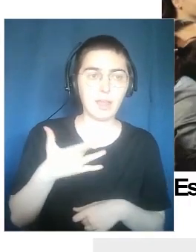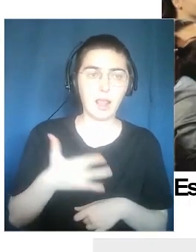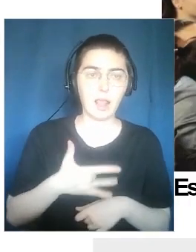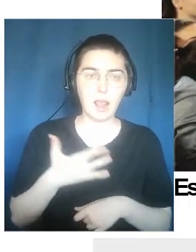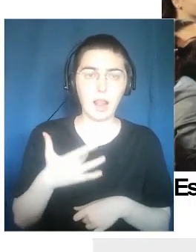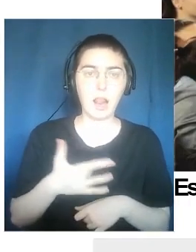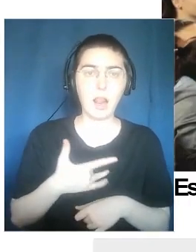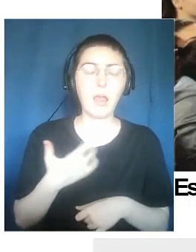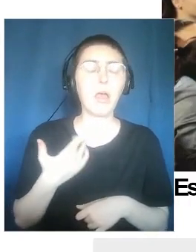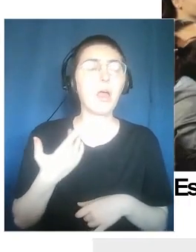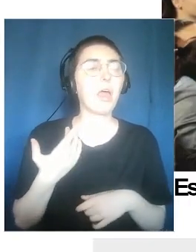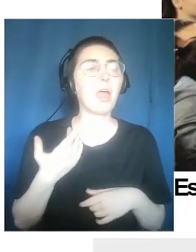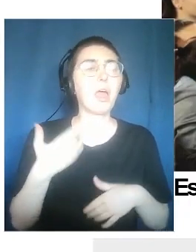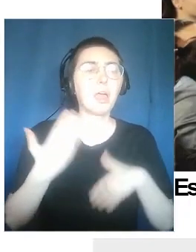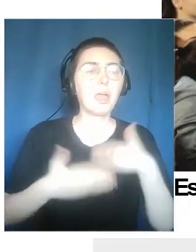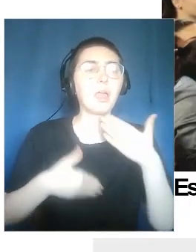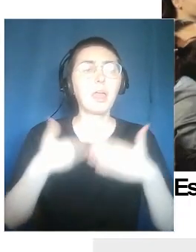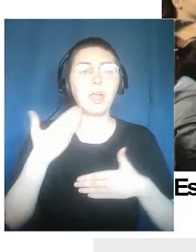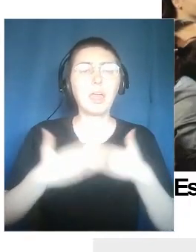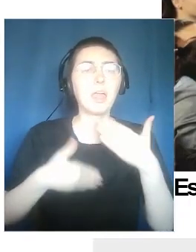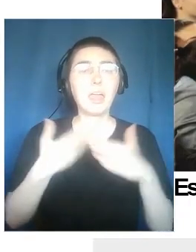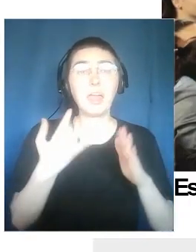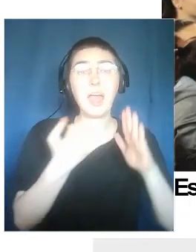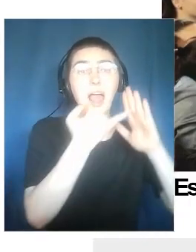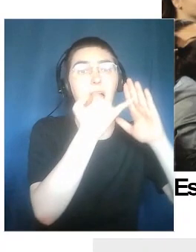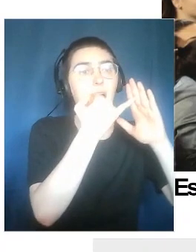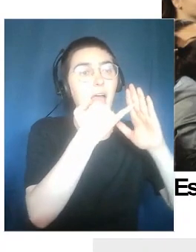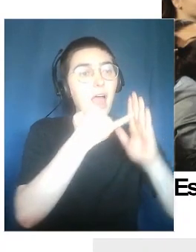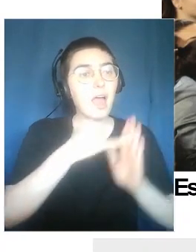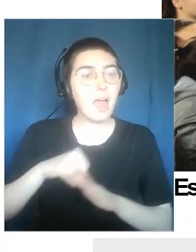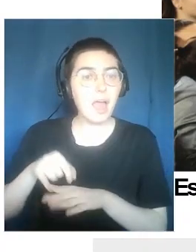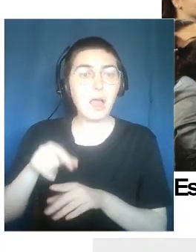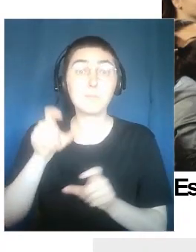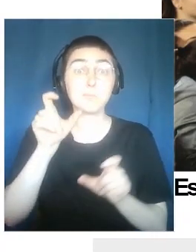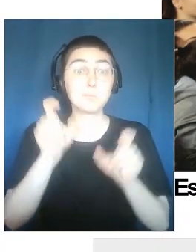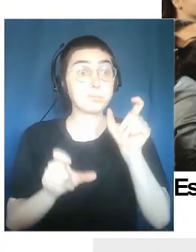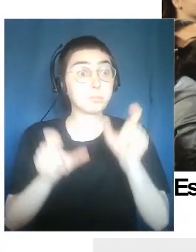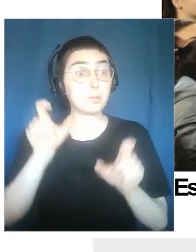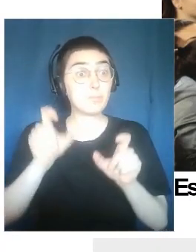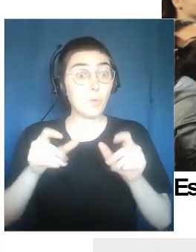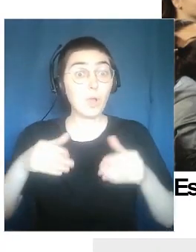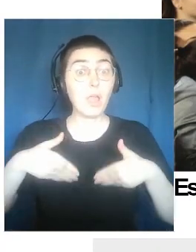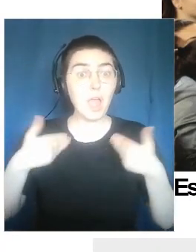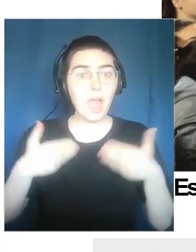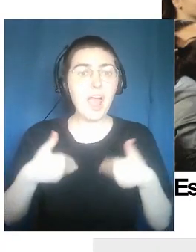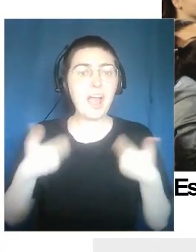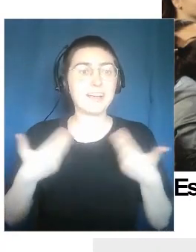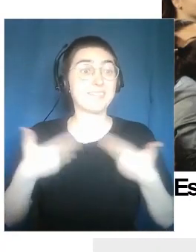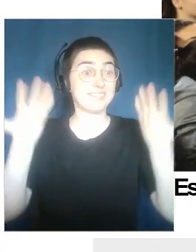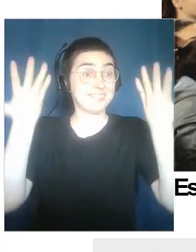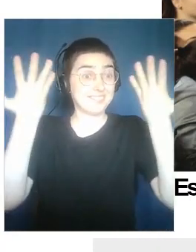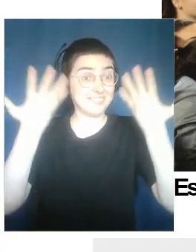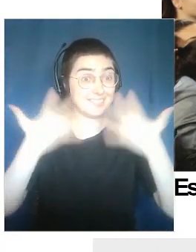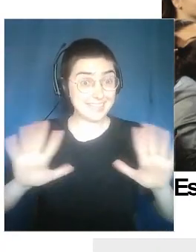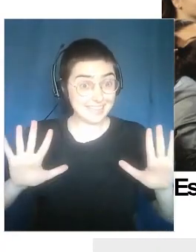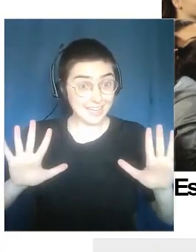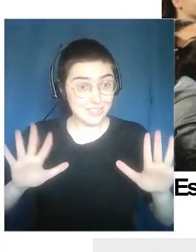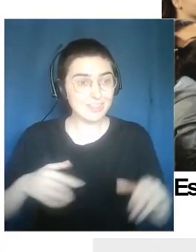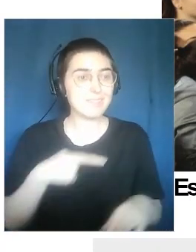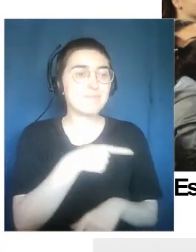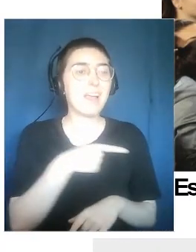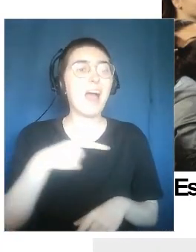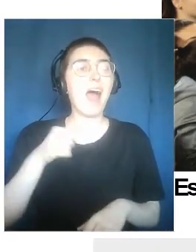actively play a role. At the end of the play